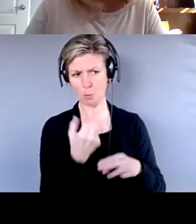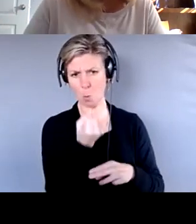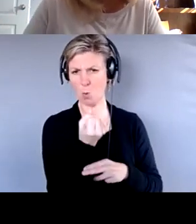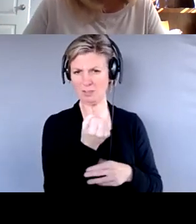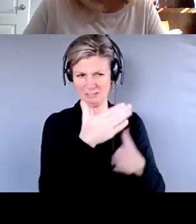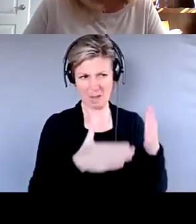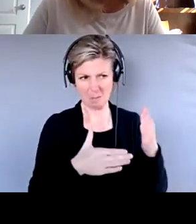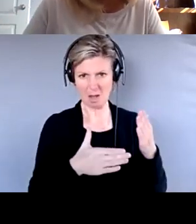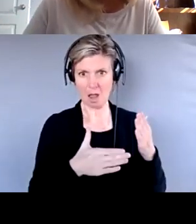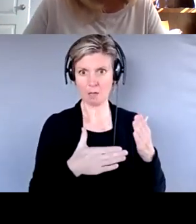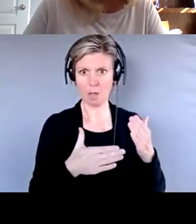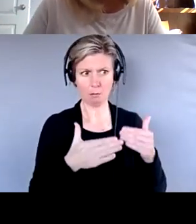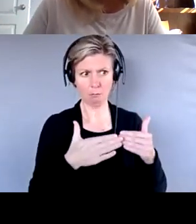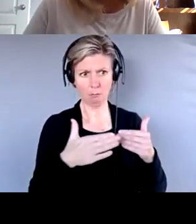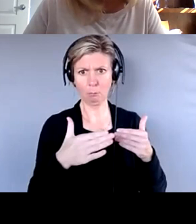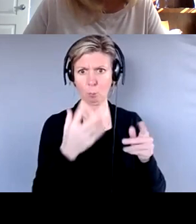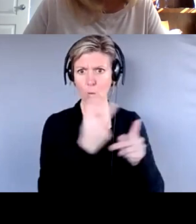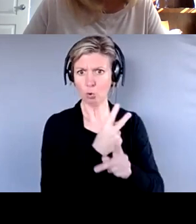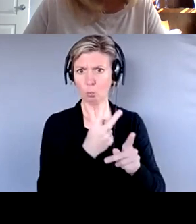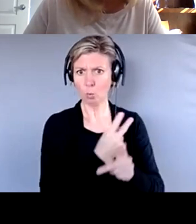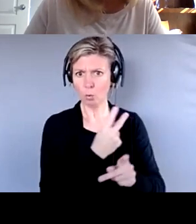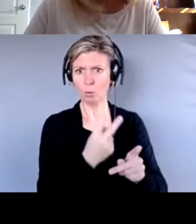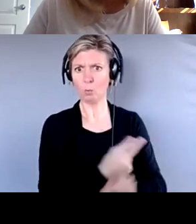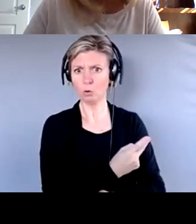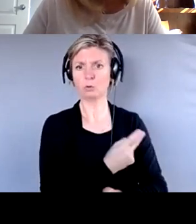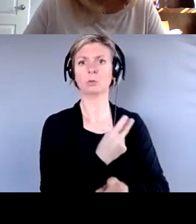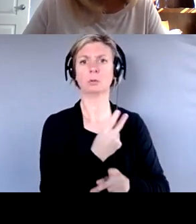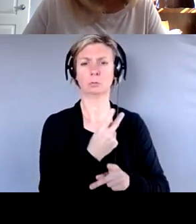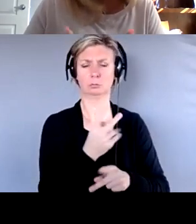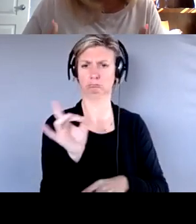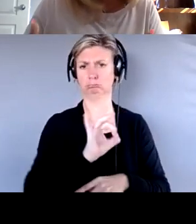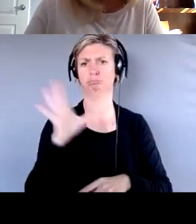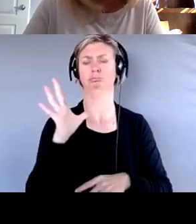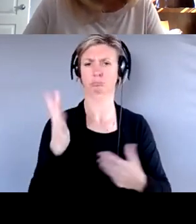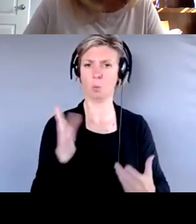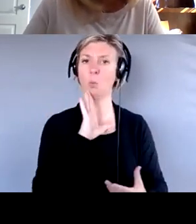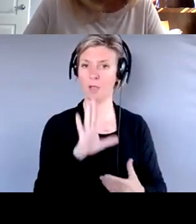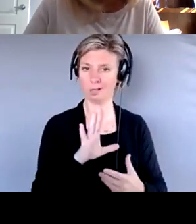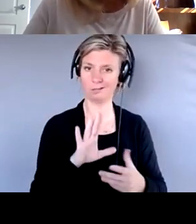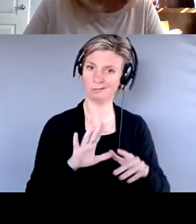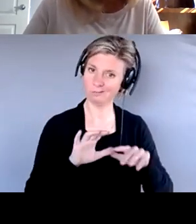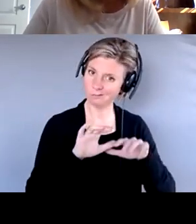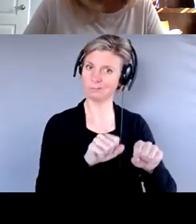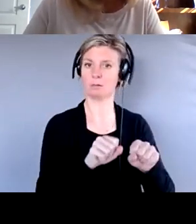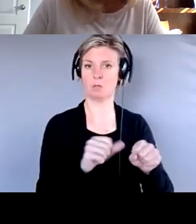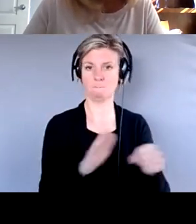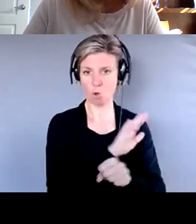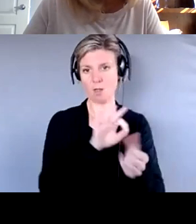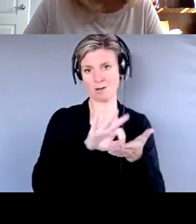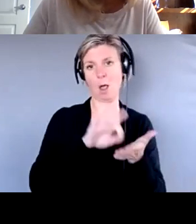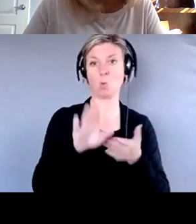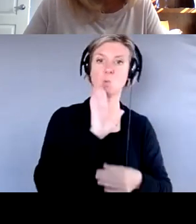Will they begin to hold other assets or, um, finances or do they need more proof to go along to hold that